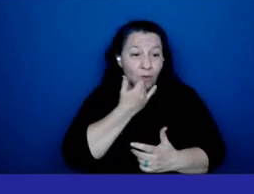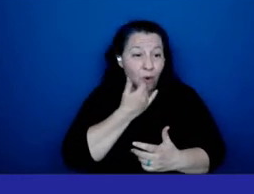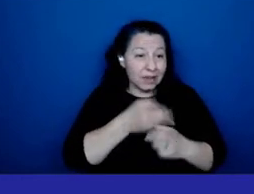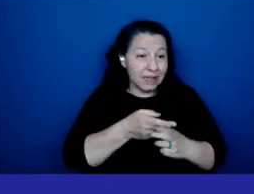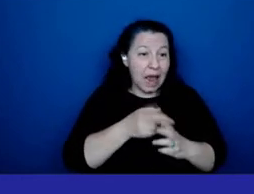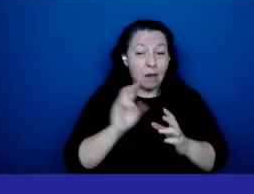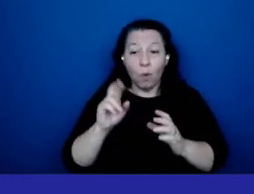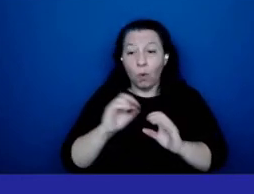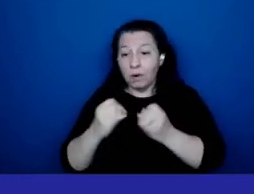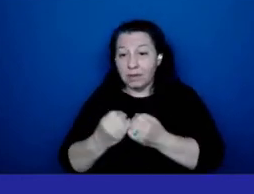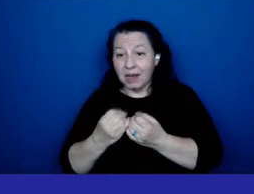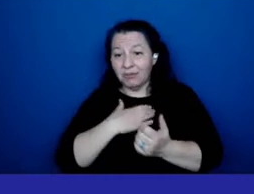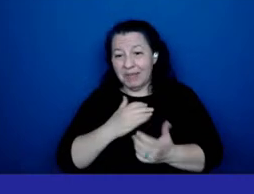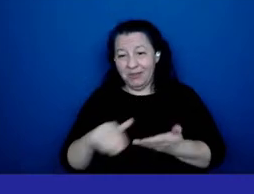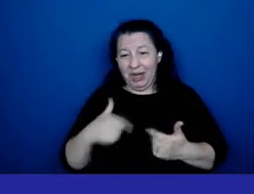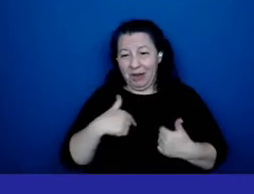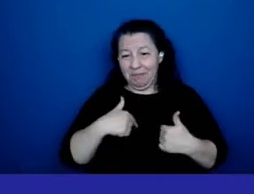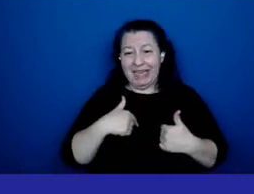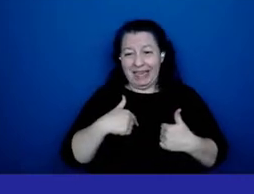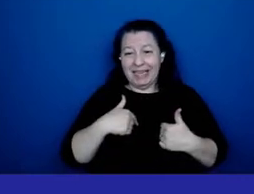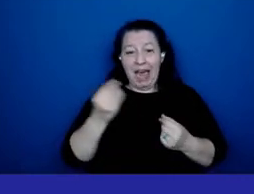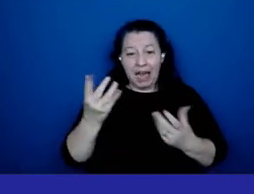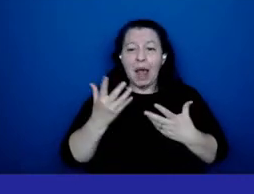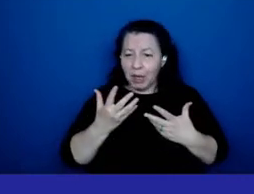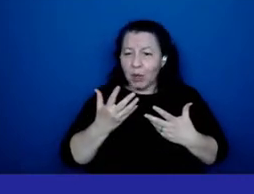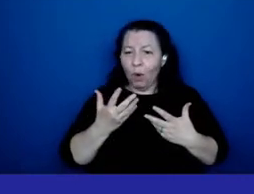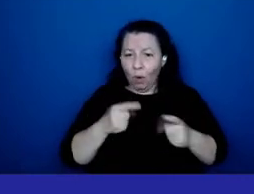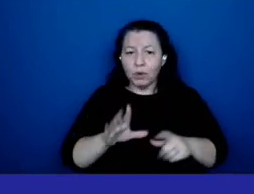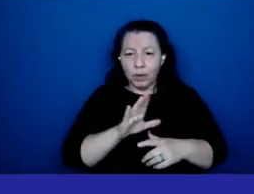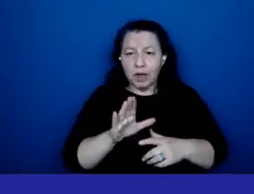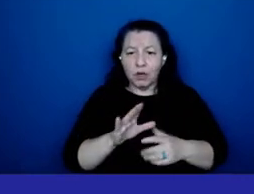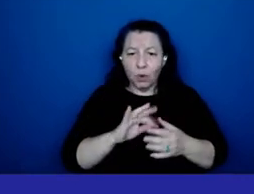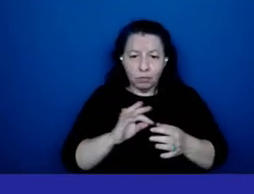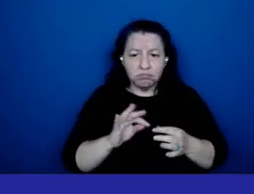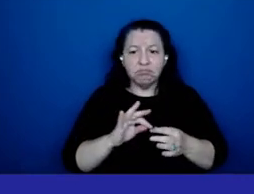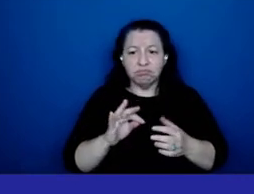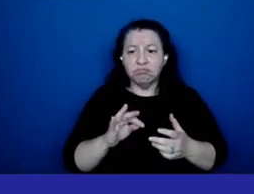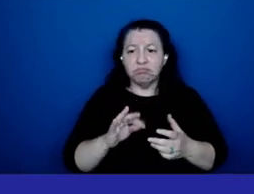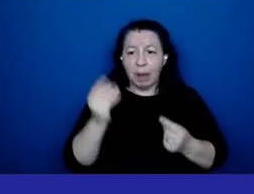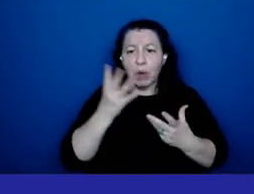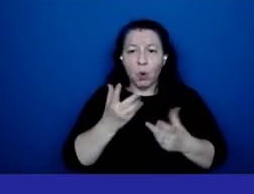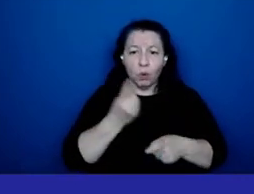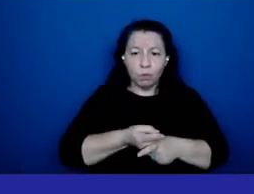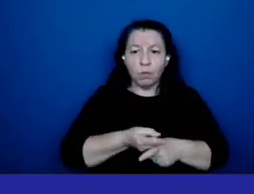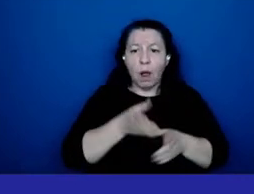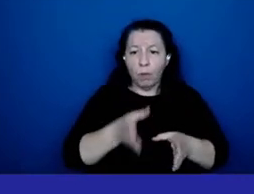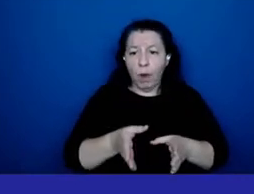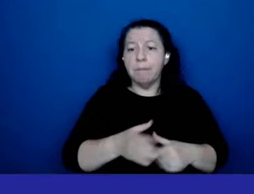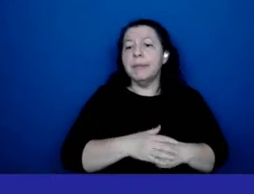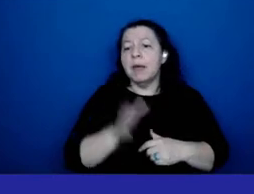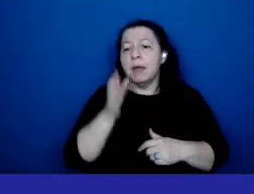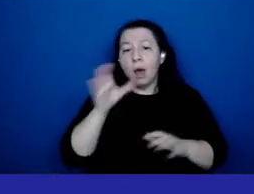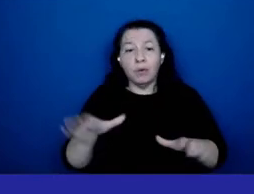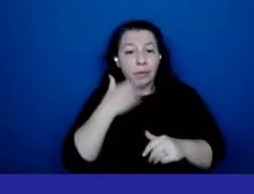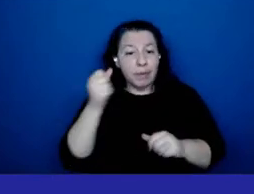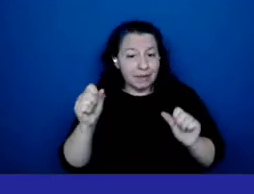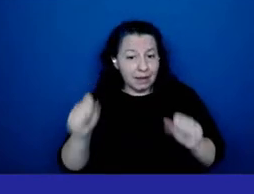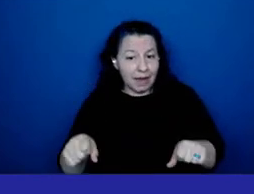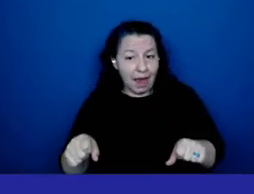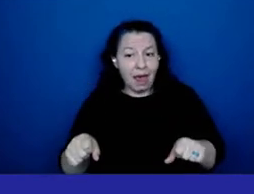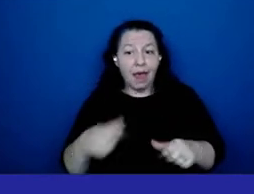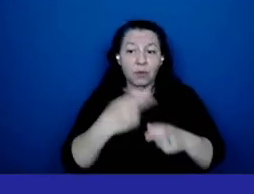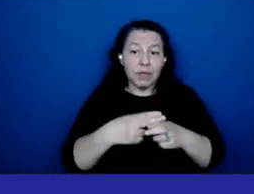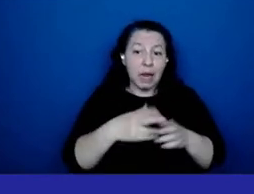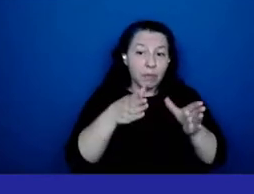forgive me and correct me um in during your your time um and i will do my best to both name the person who's coming up and the